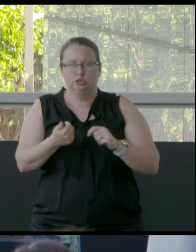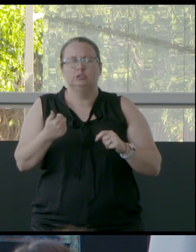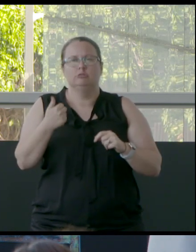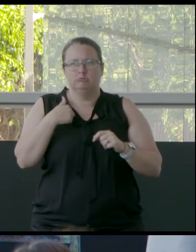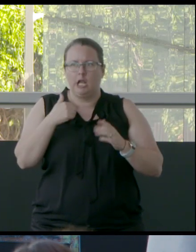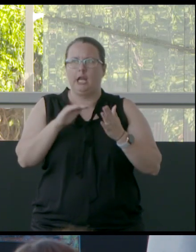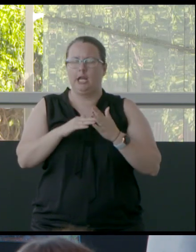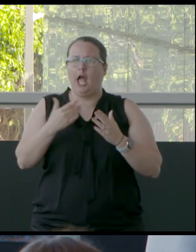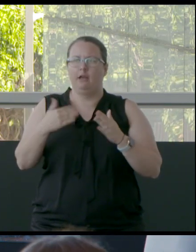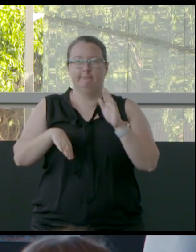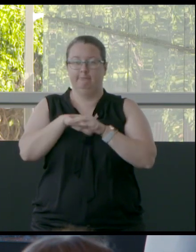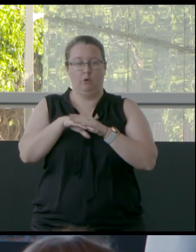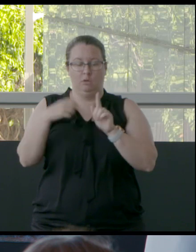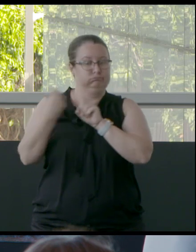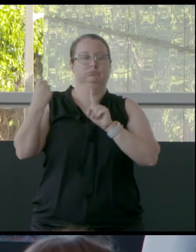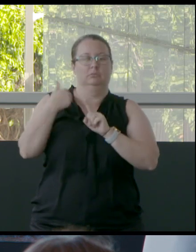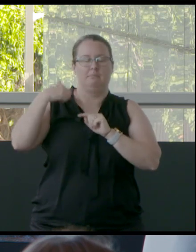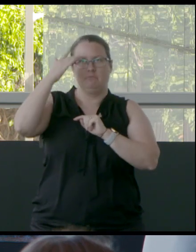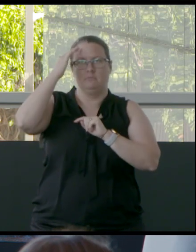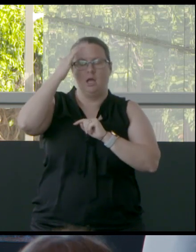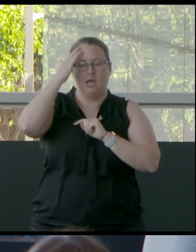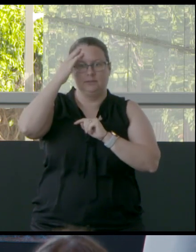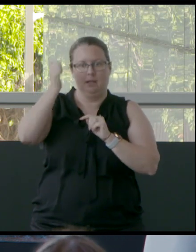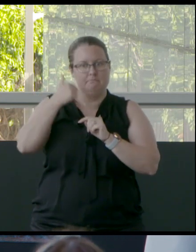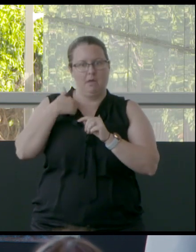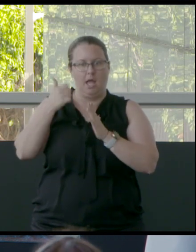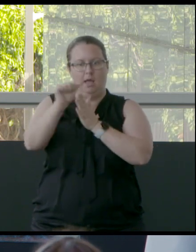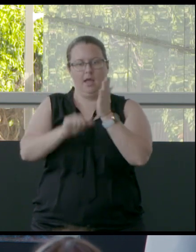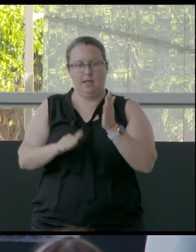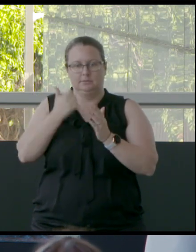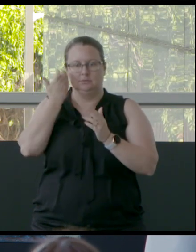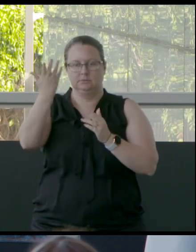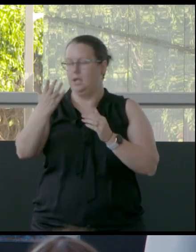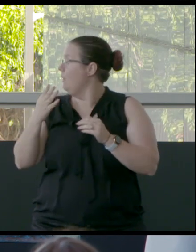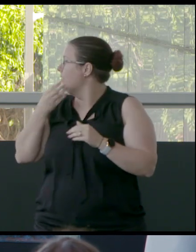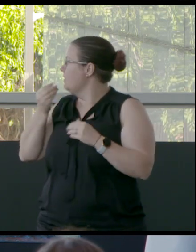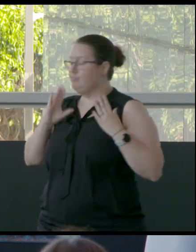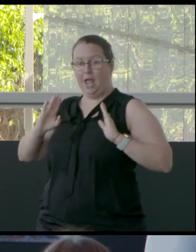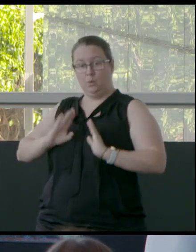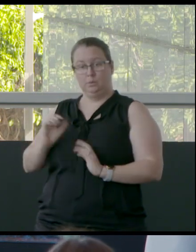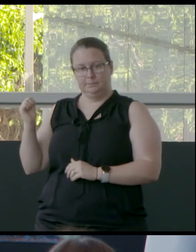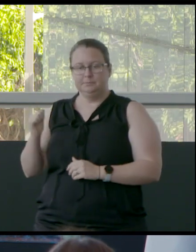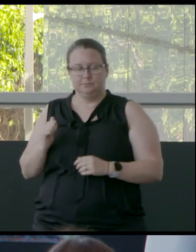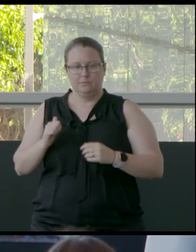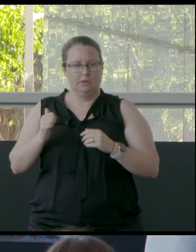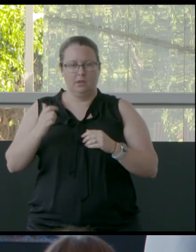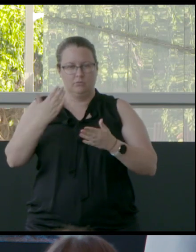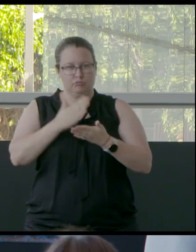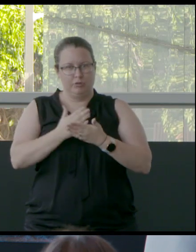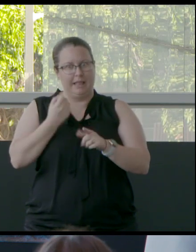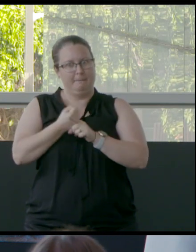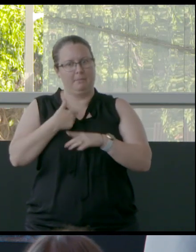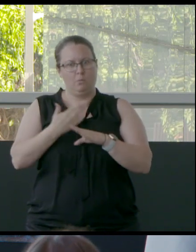really, really shaped me and the future and the direction of my work in ways I did not expect. And I really love that, actually.